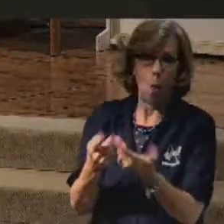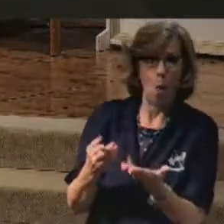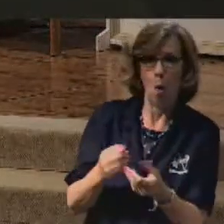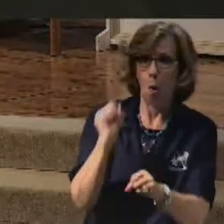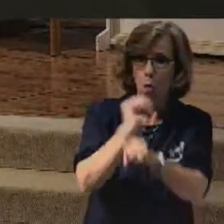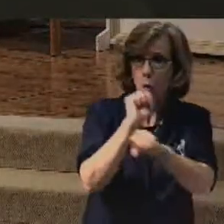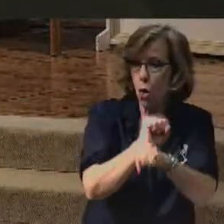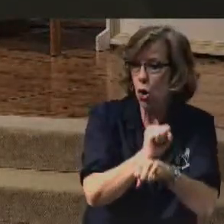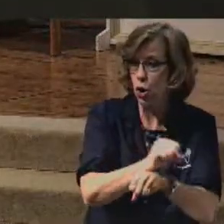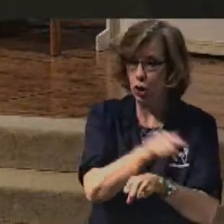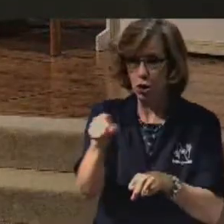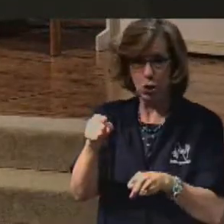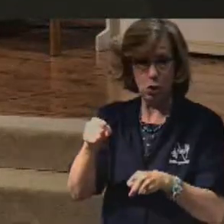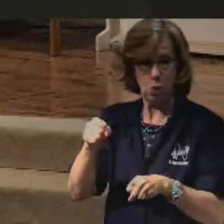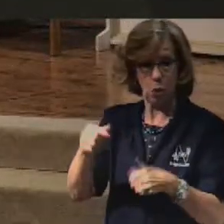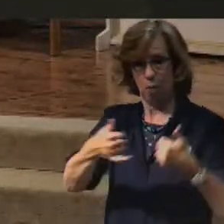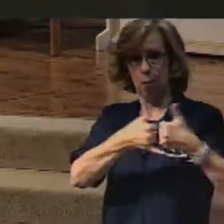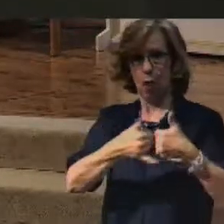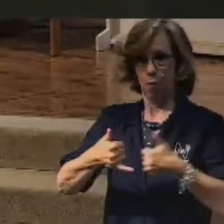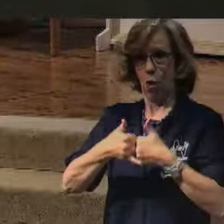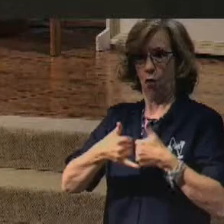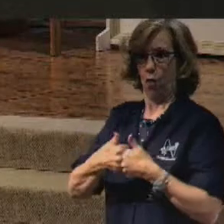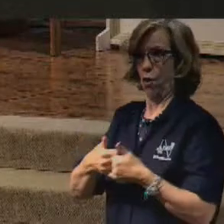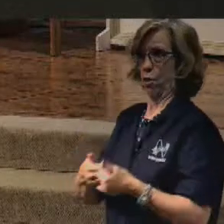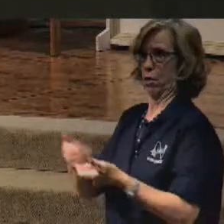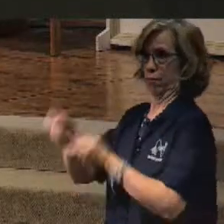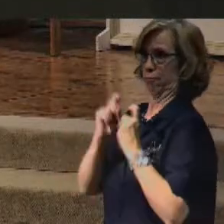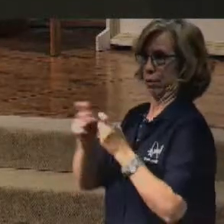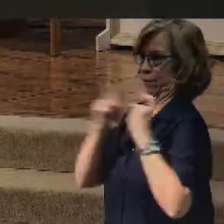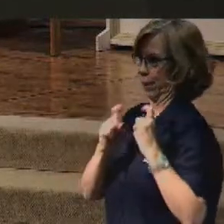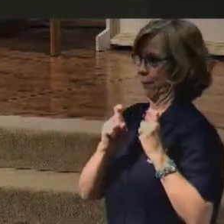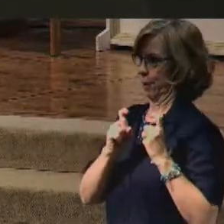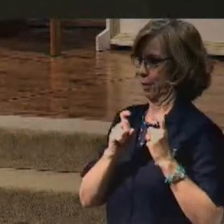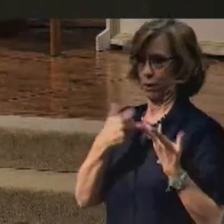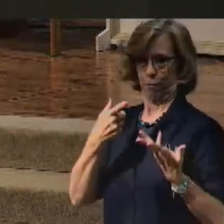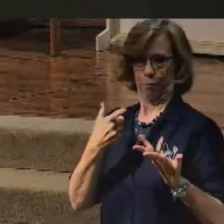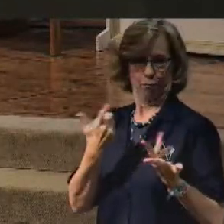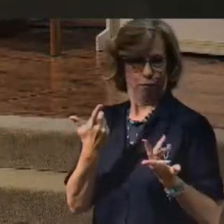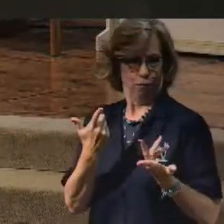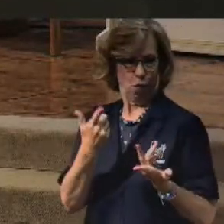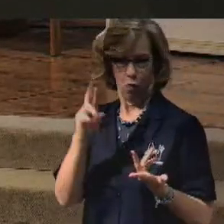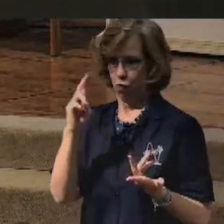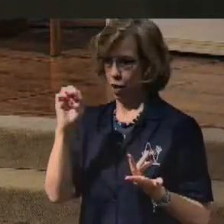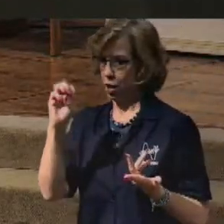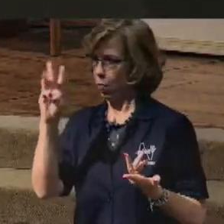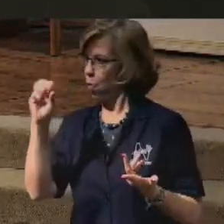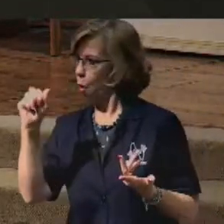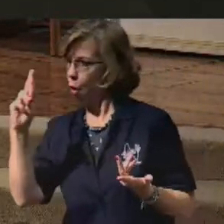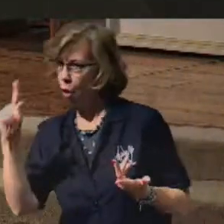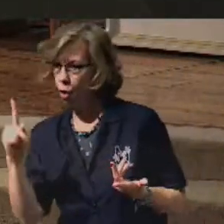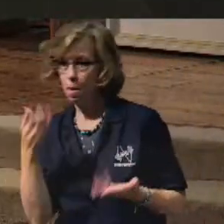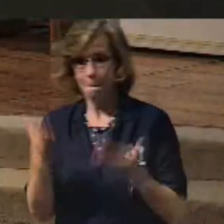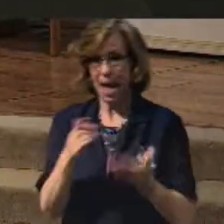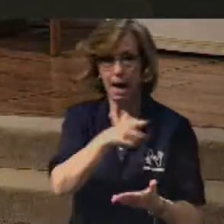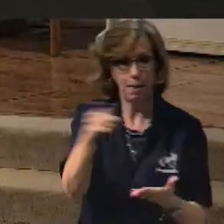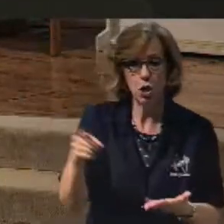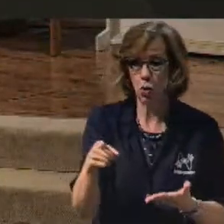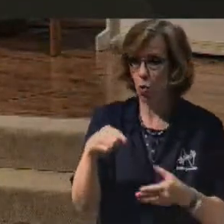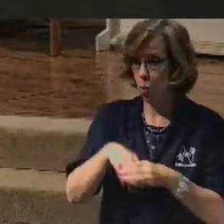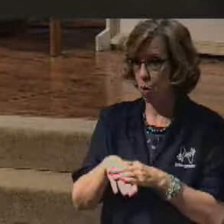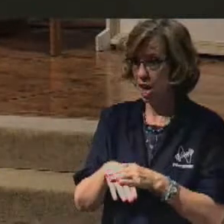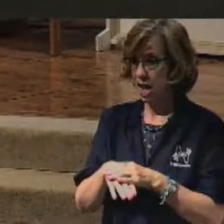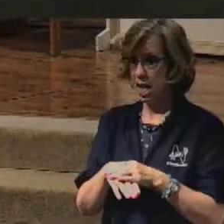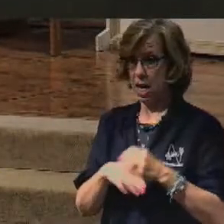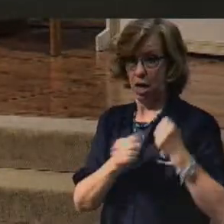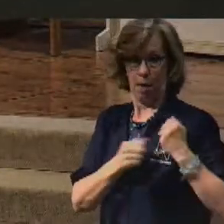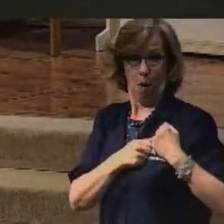awards after awards after awards in your job. Maybe in the military, all kinds of ribbons and awards